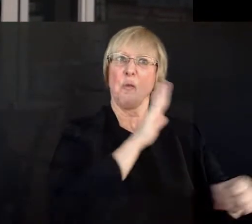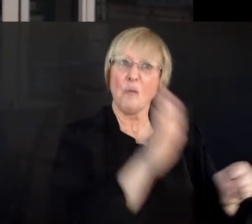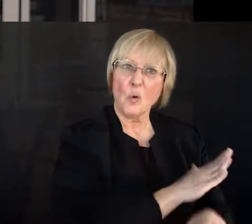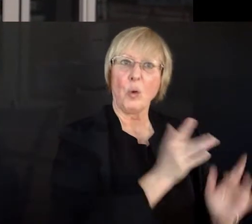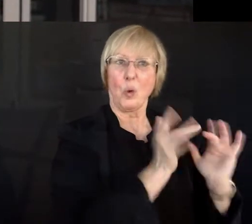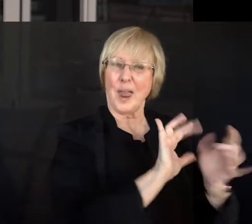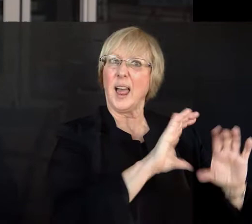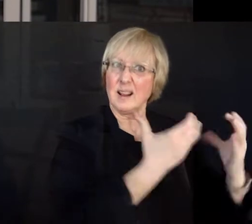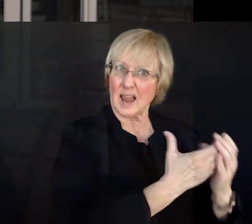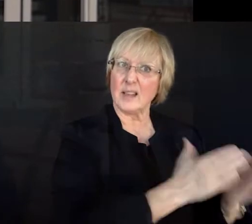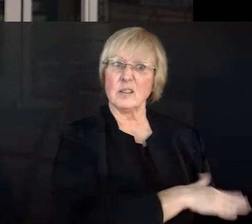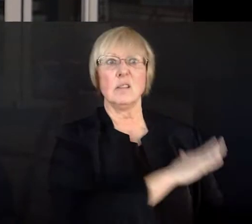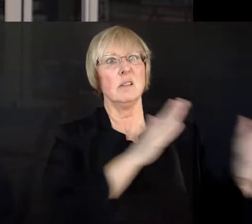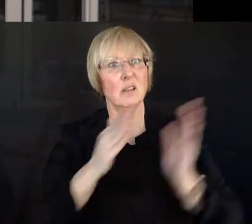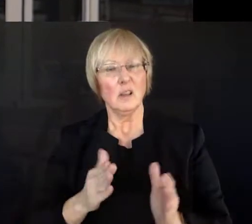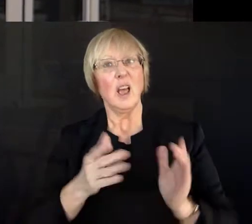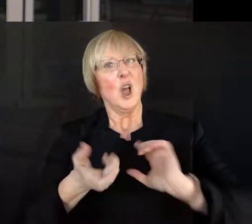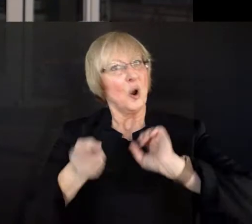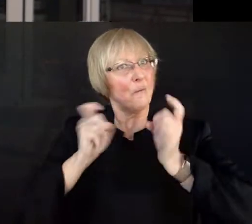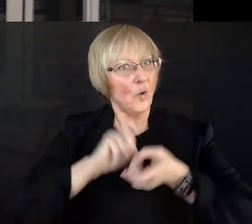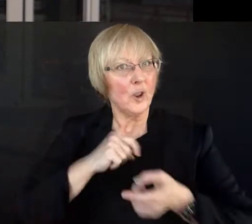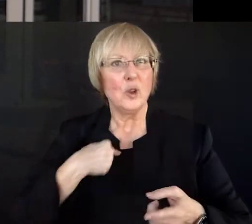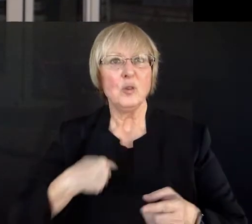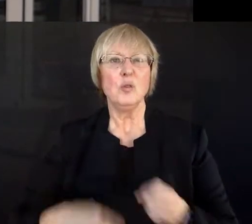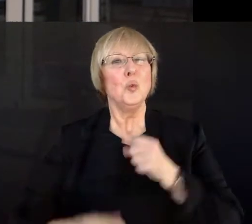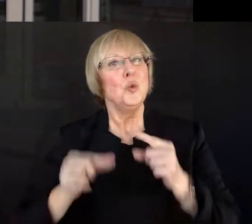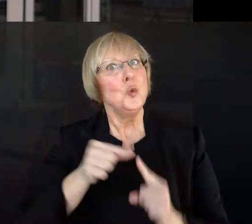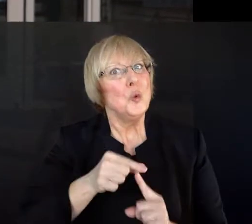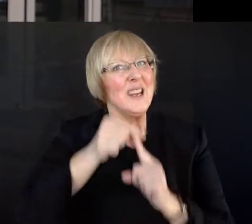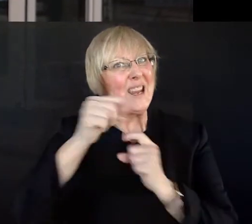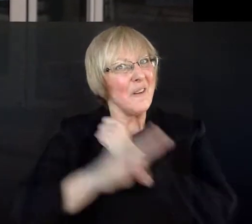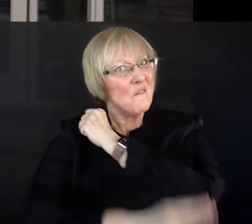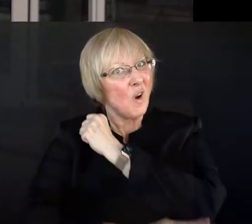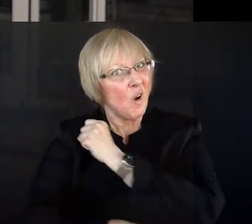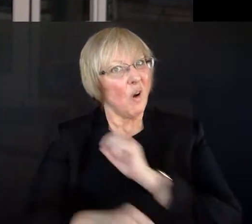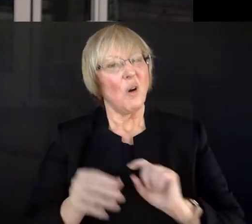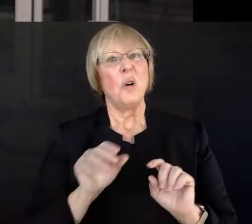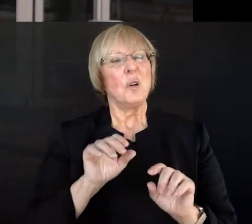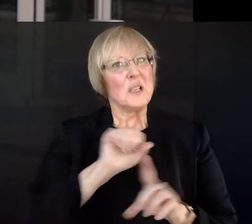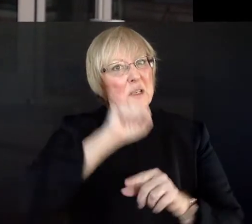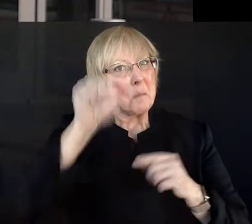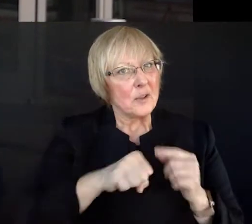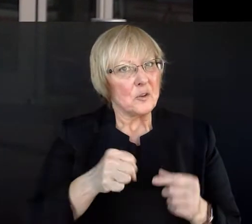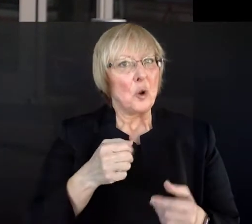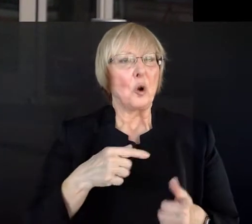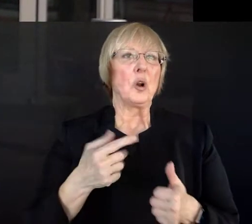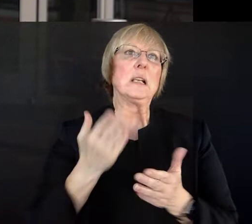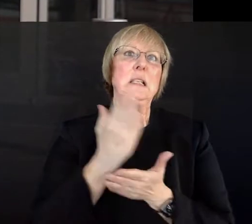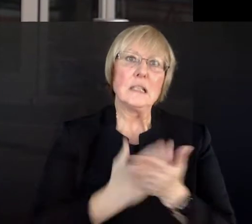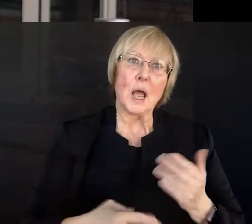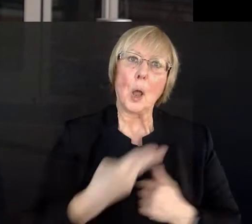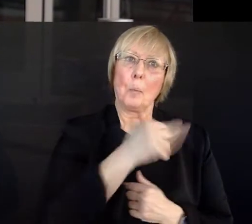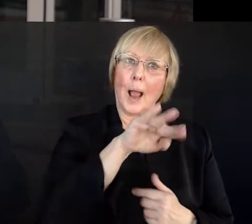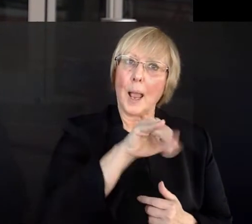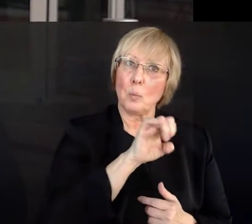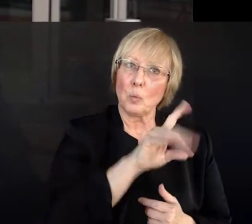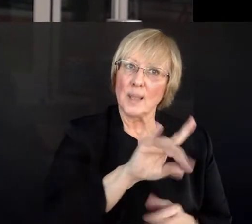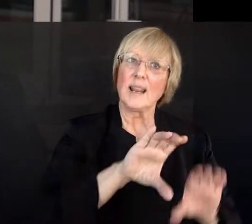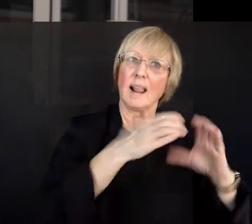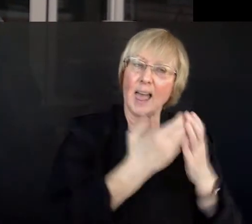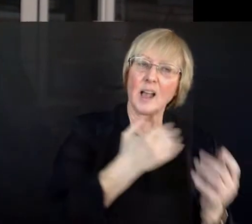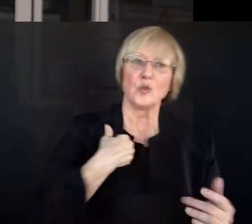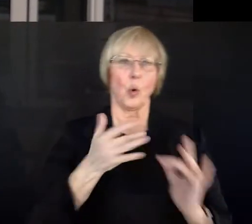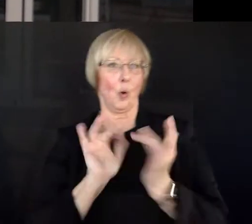converted all entirely online. You converted to a very unique fall semester, one where you're in hybrid classes or